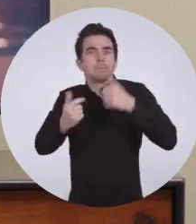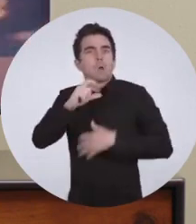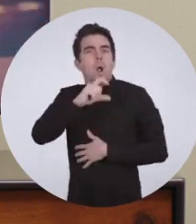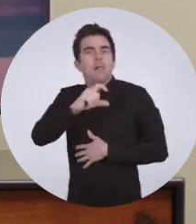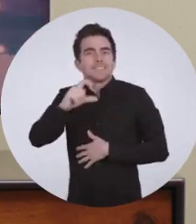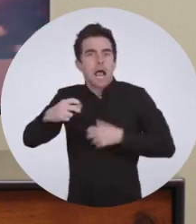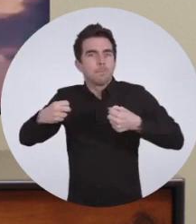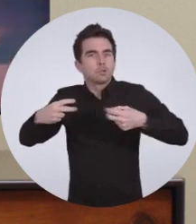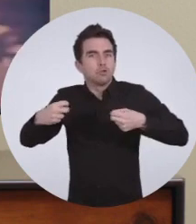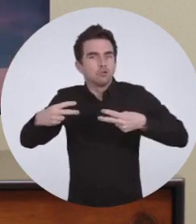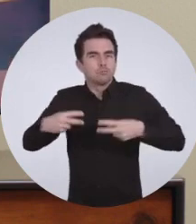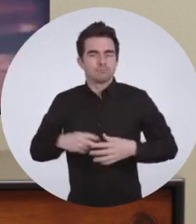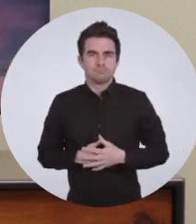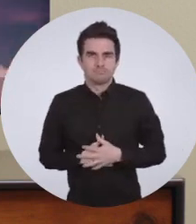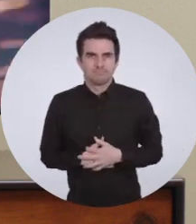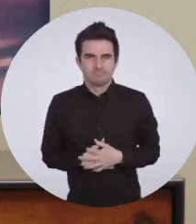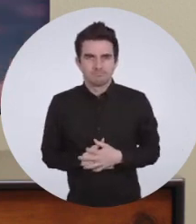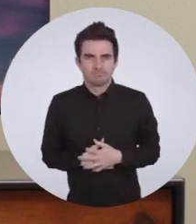Caption.